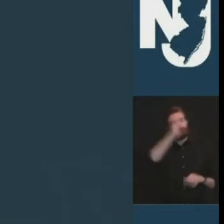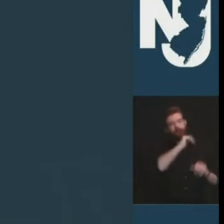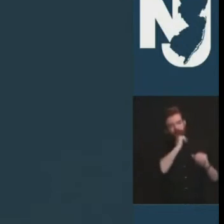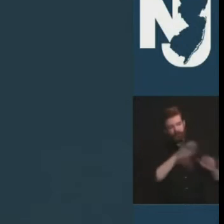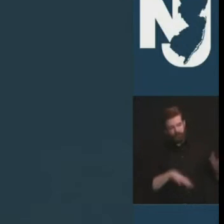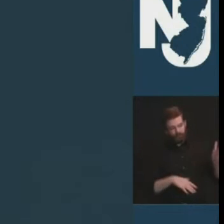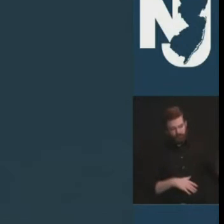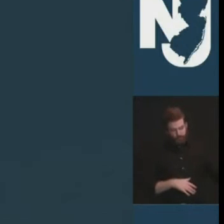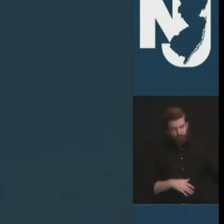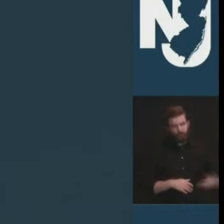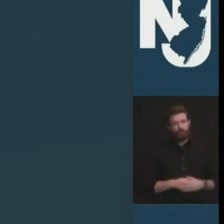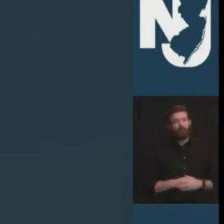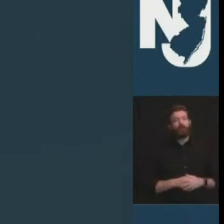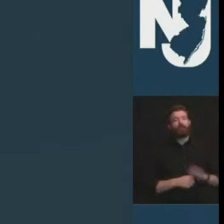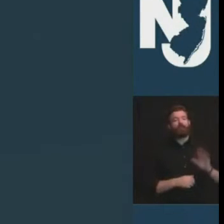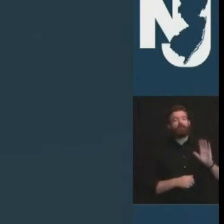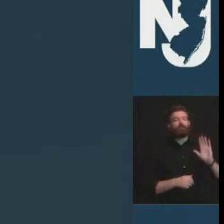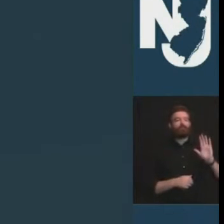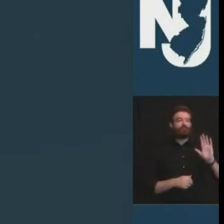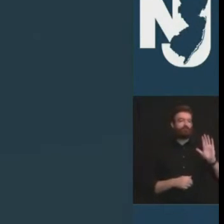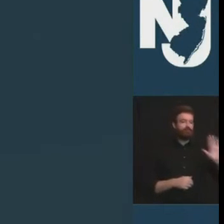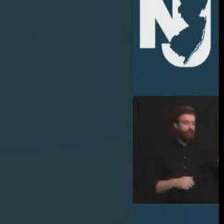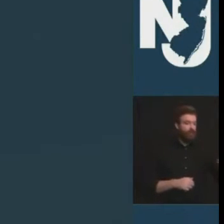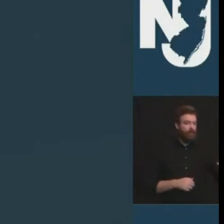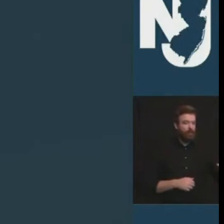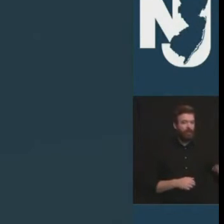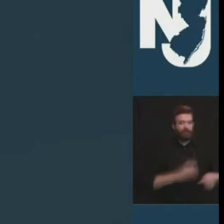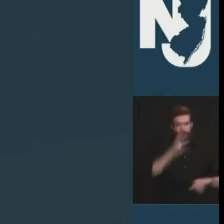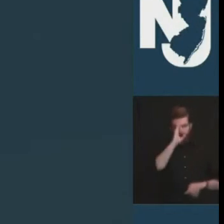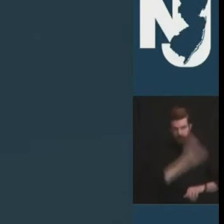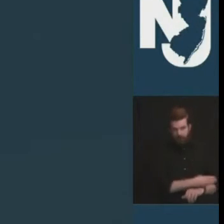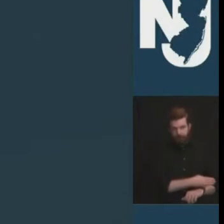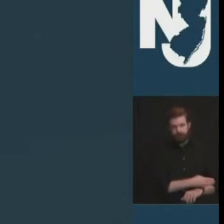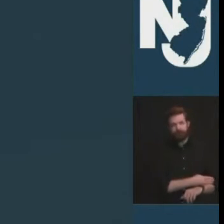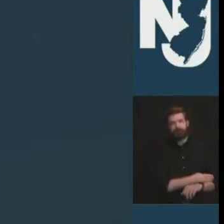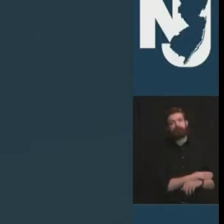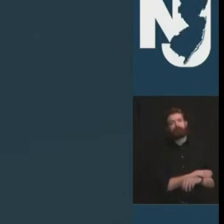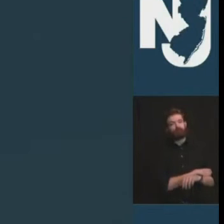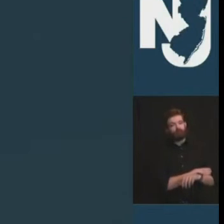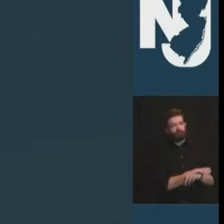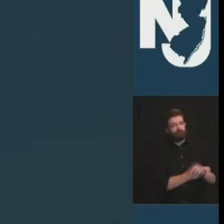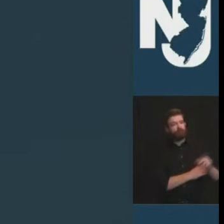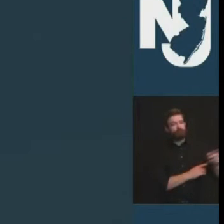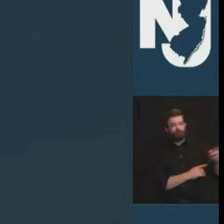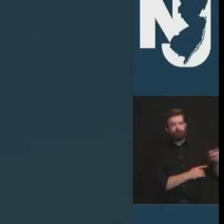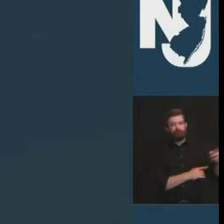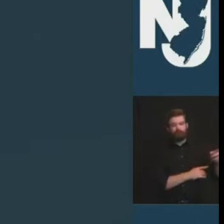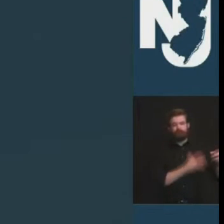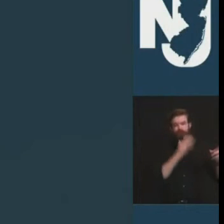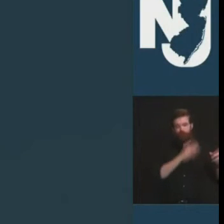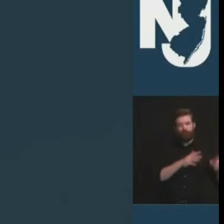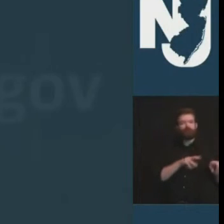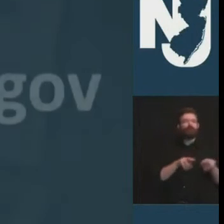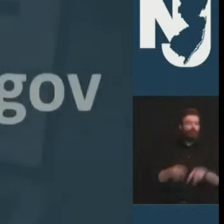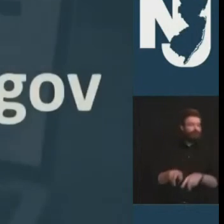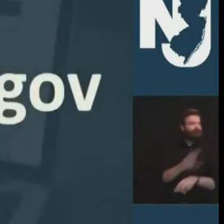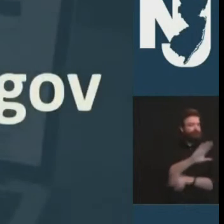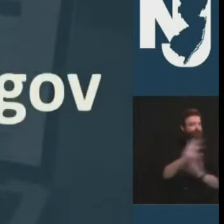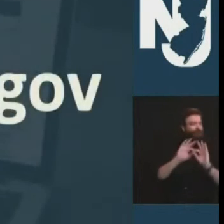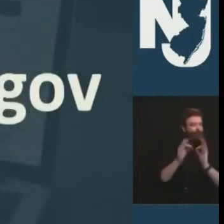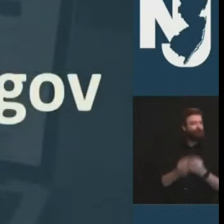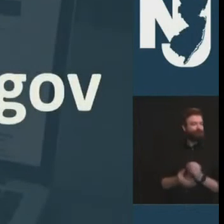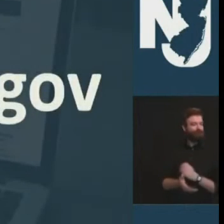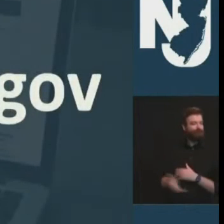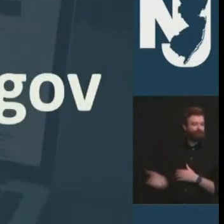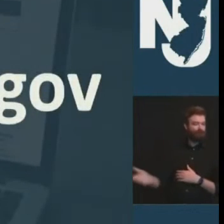to richie and gerard i know he's going to continue to smile at everything you accomplish in life every day we remember